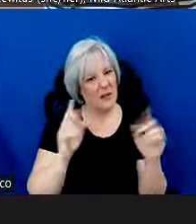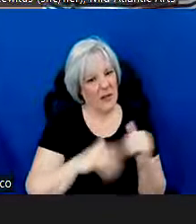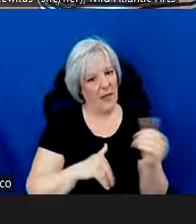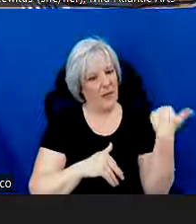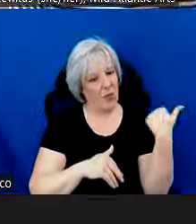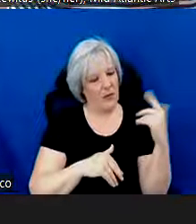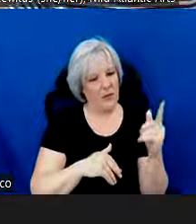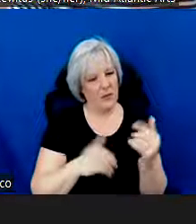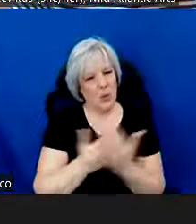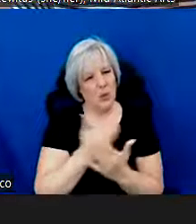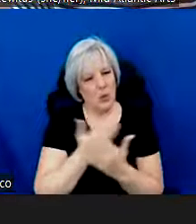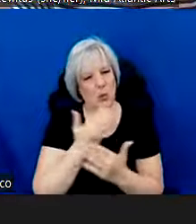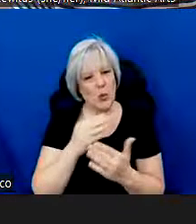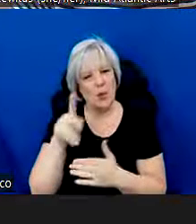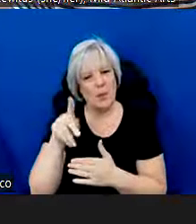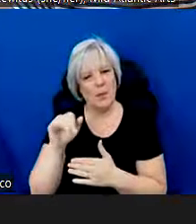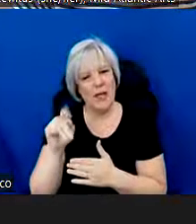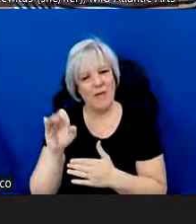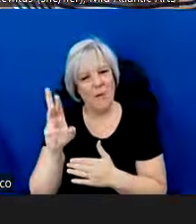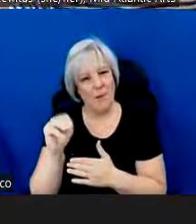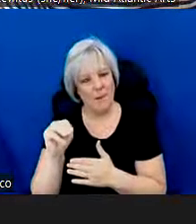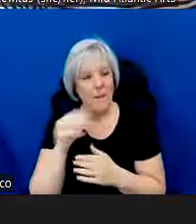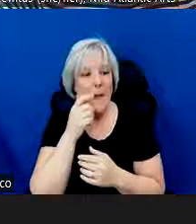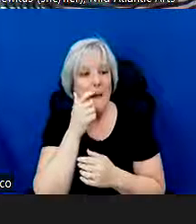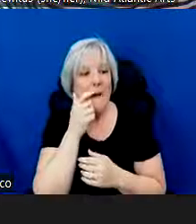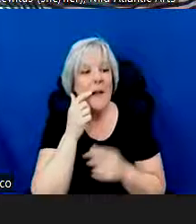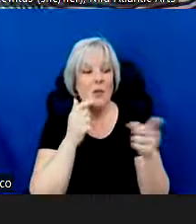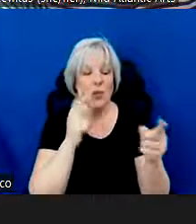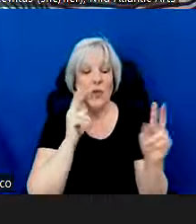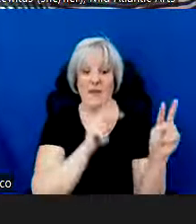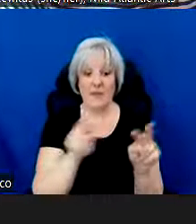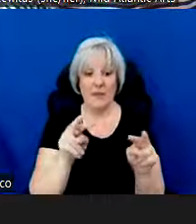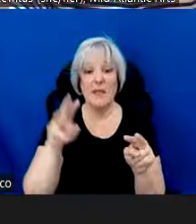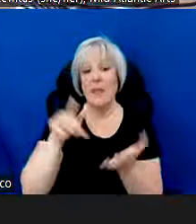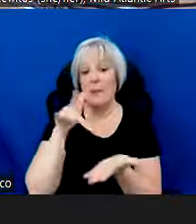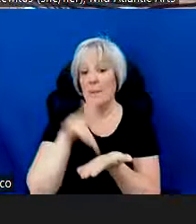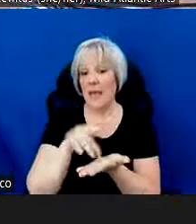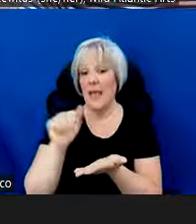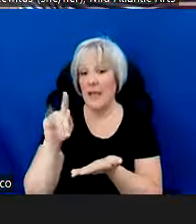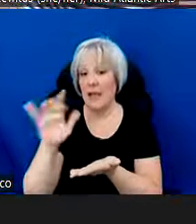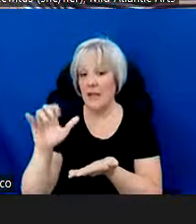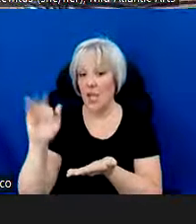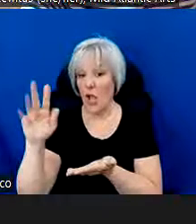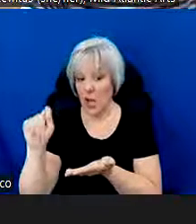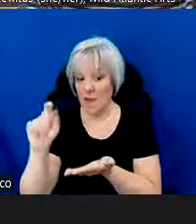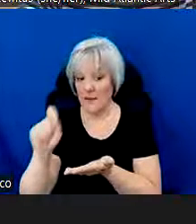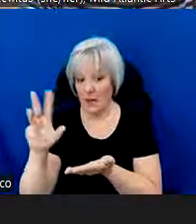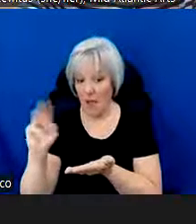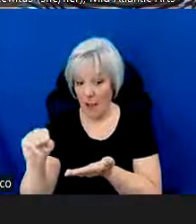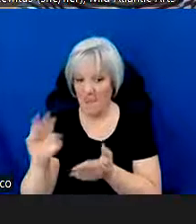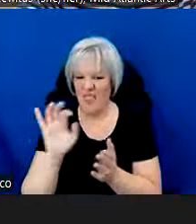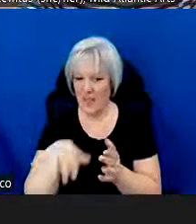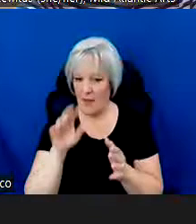past. So first, to apply, you'll visit Mid-Atlantic Arts, SmartSimple.com, and here we are.